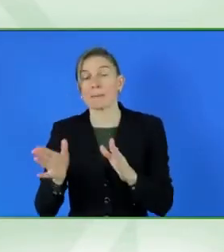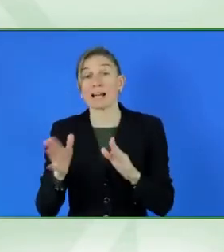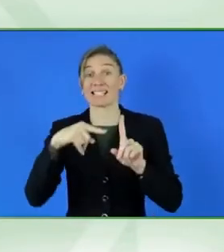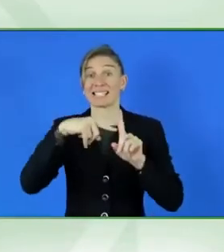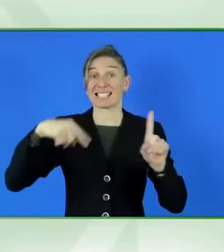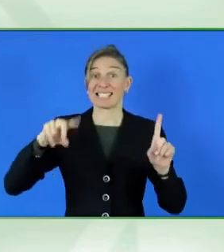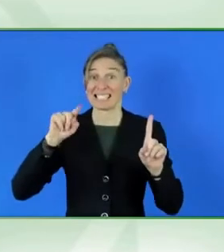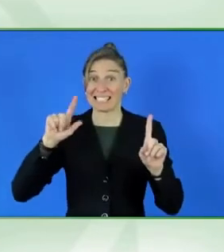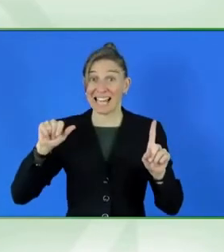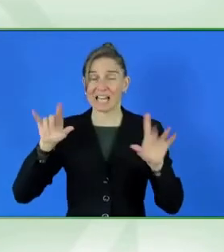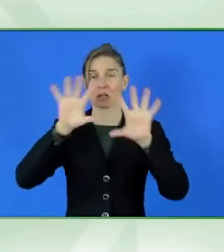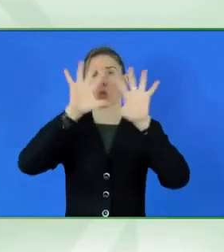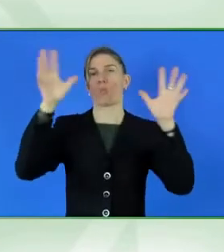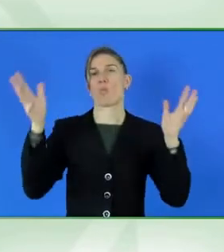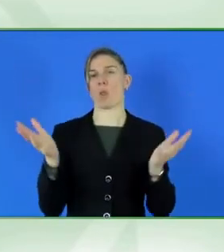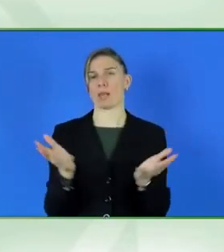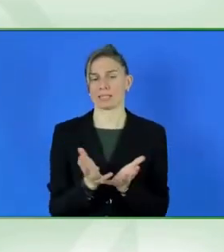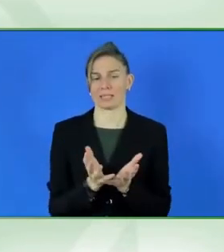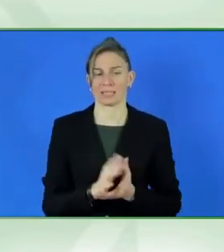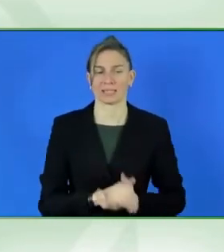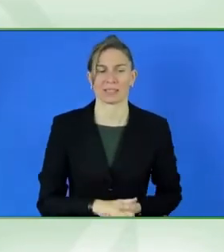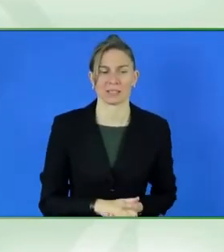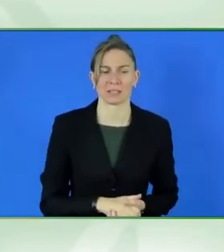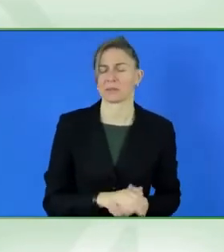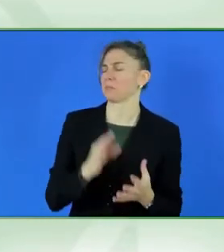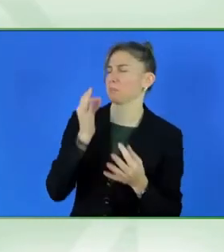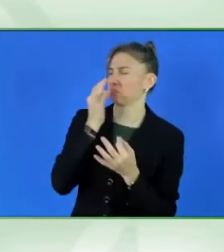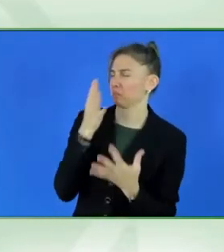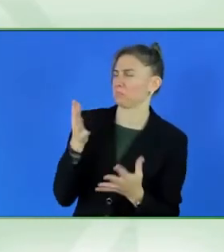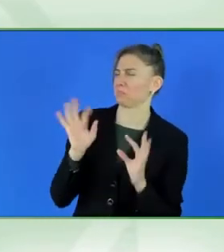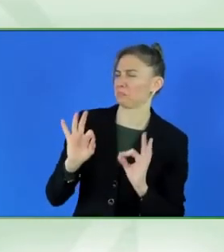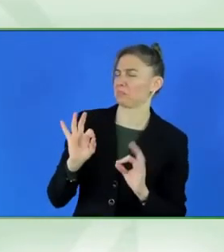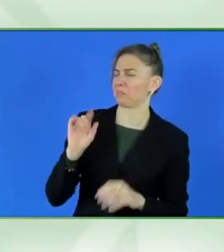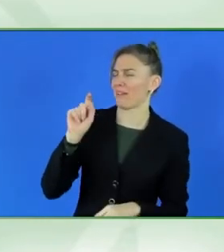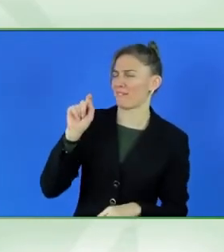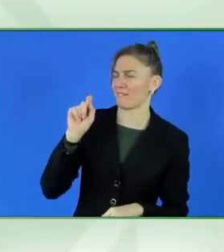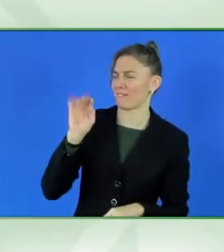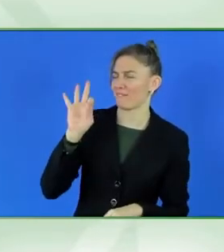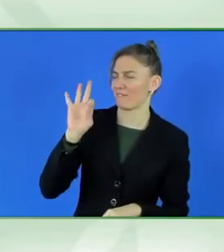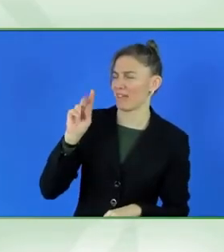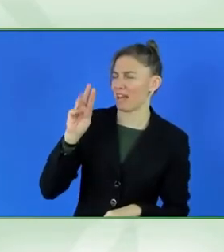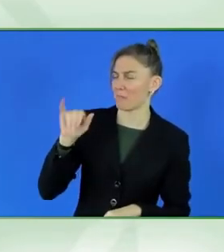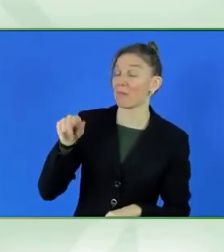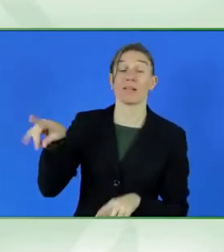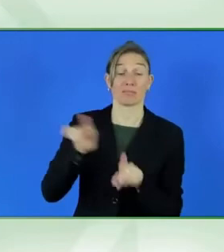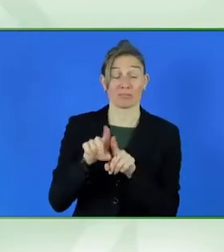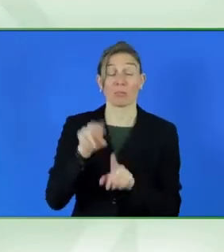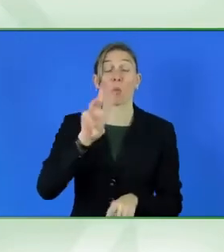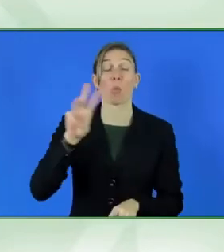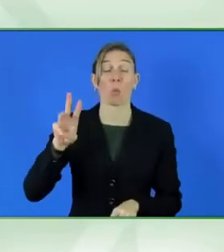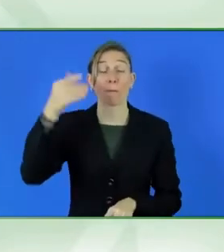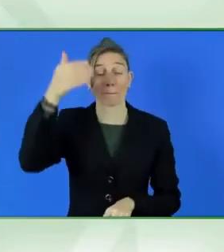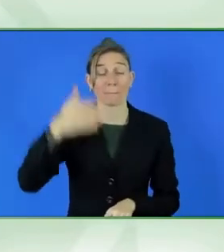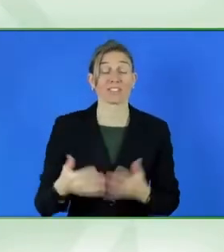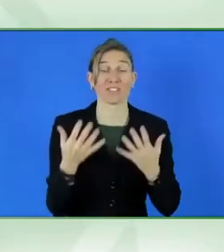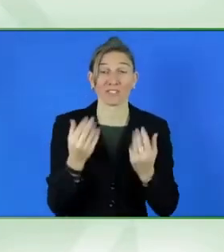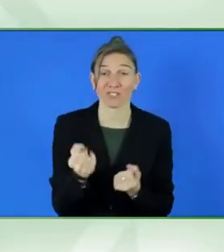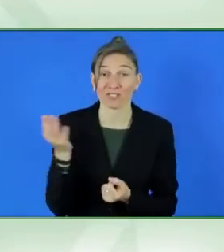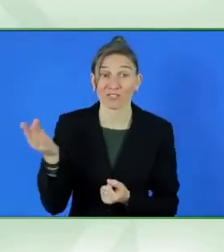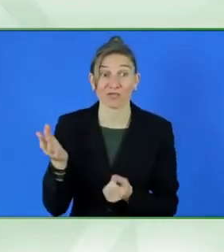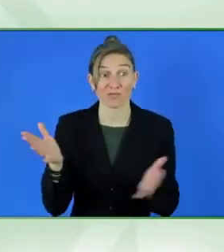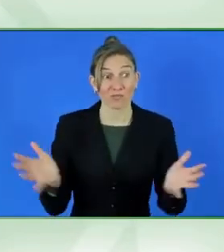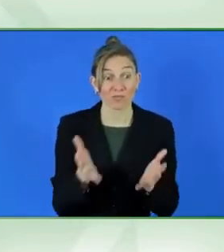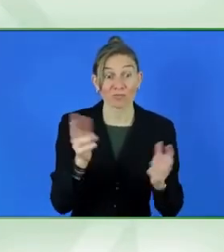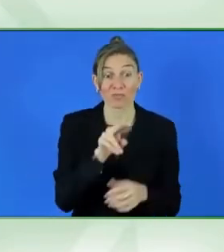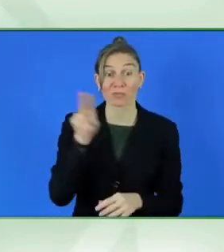Well said, Fatma. Fatma also has a webpage that I encourage you to, uh, visit, uh, empowerment. And,